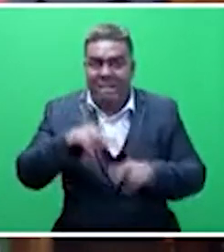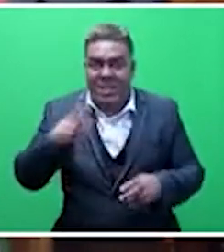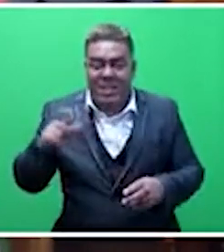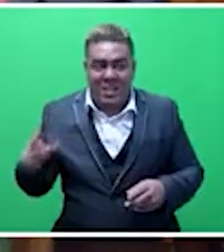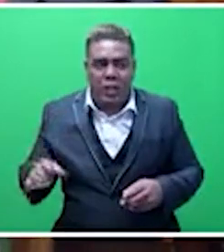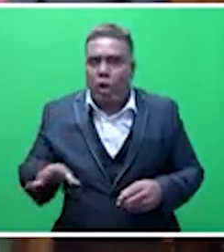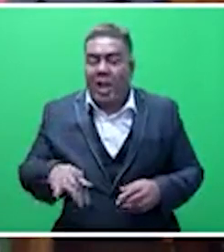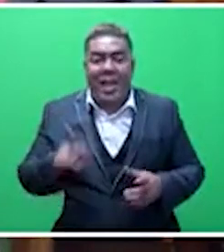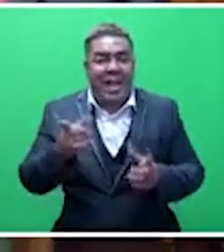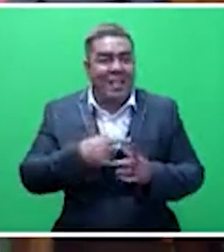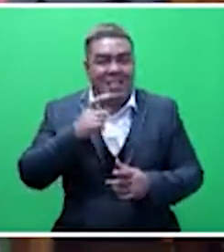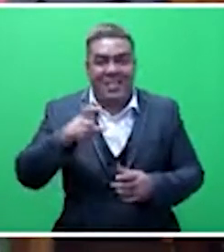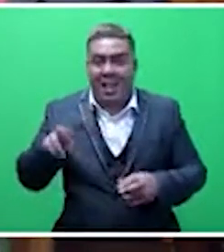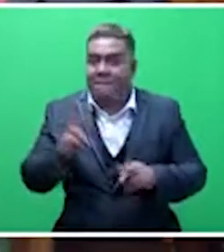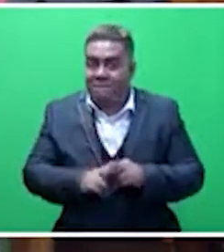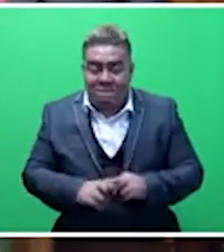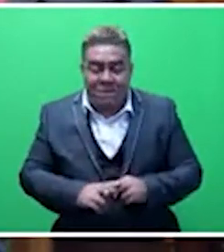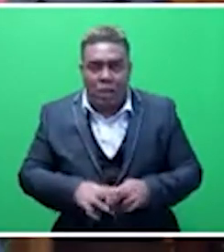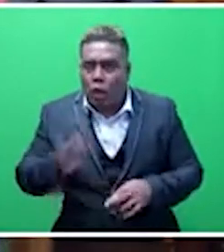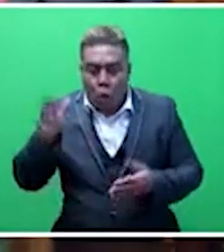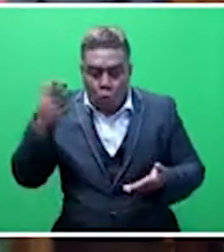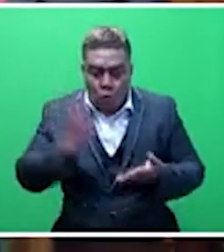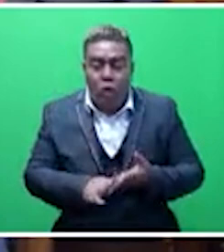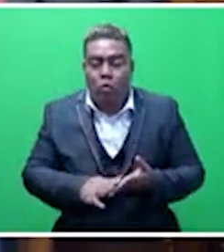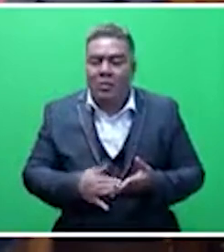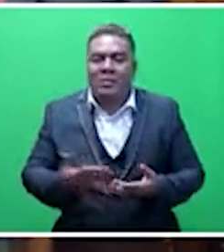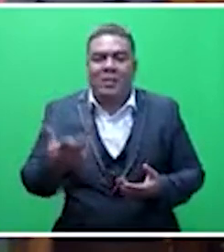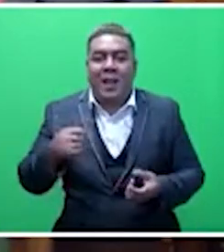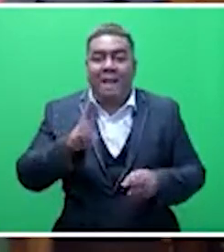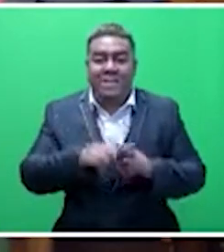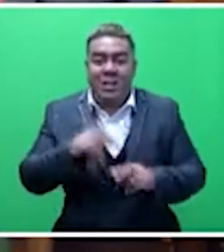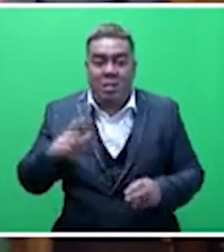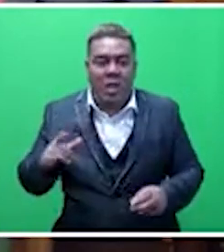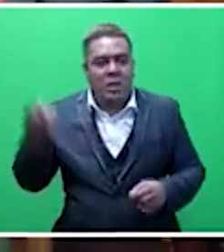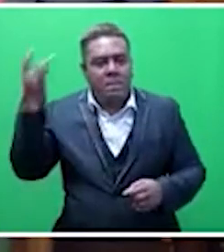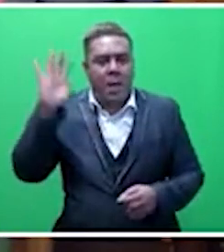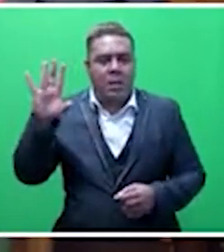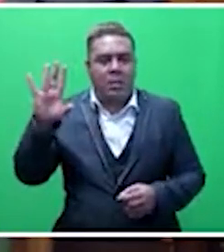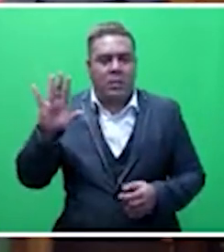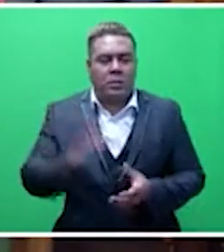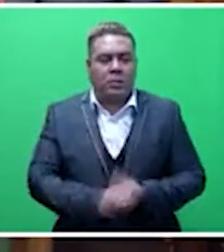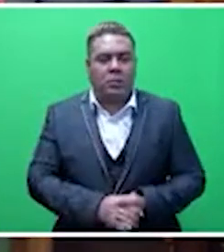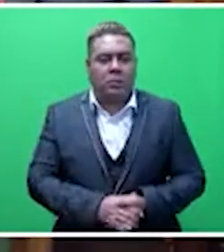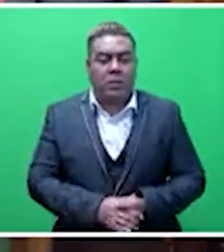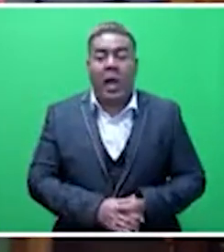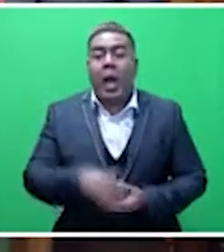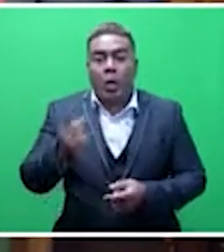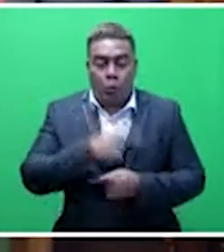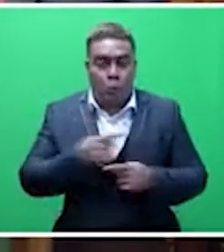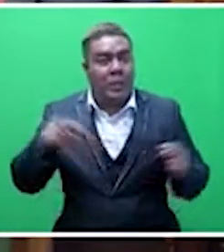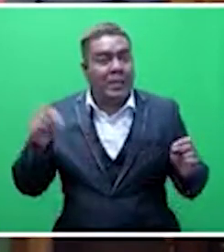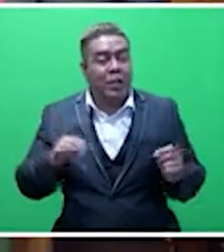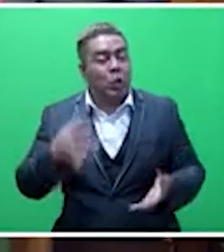not ACCF. FCCC does not reduce the price of things. FCCC is independent, Mr. Speaker, Sir. And we need to